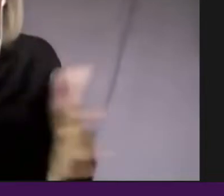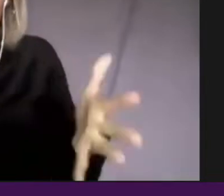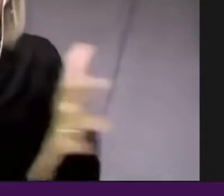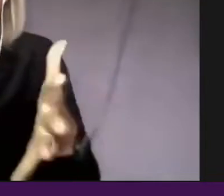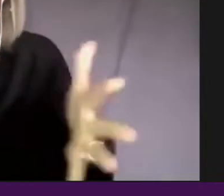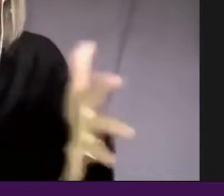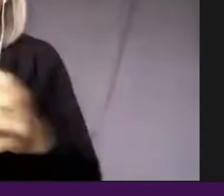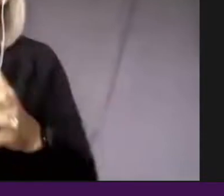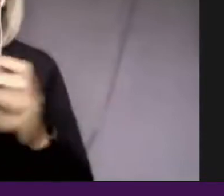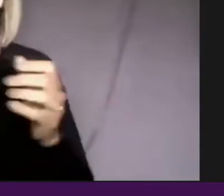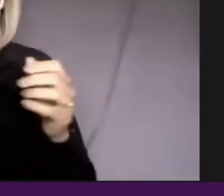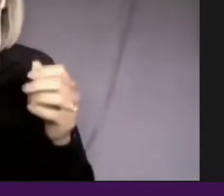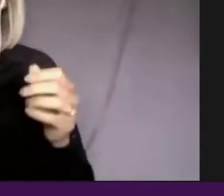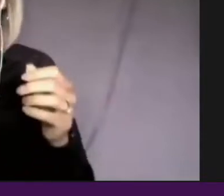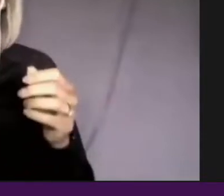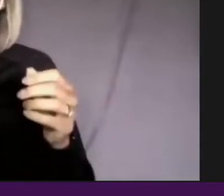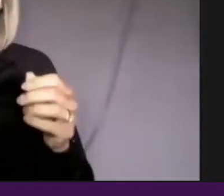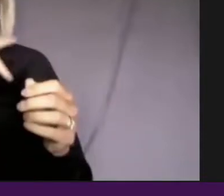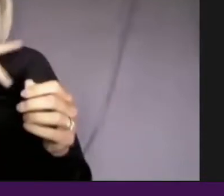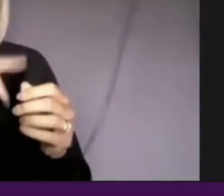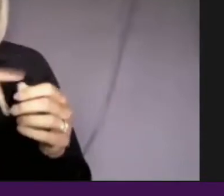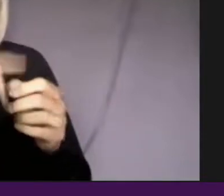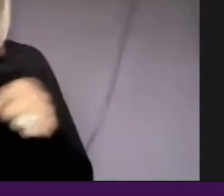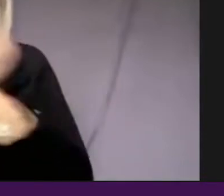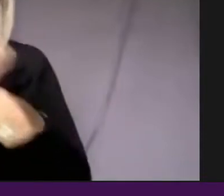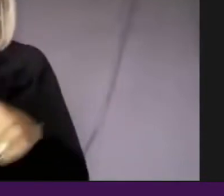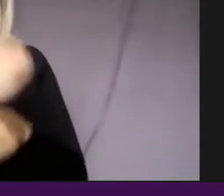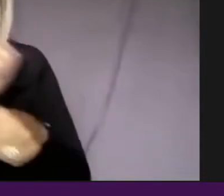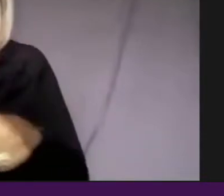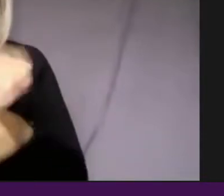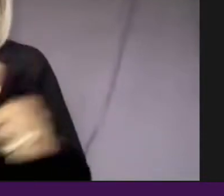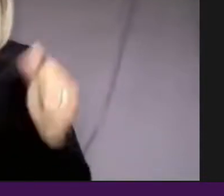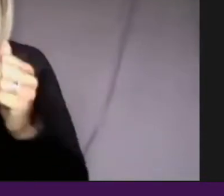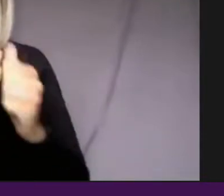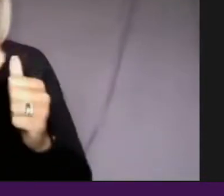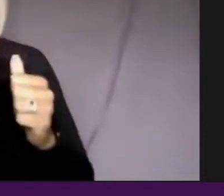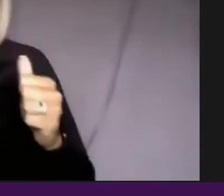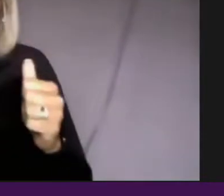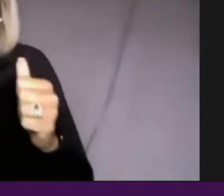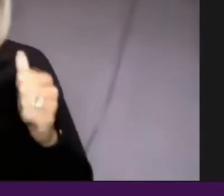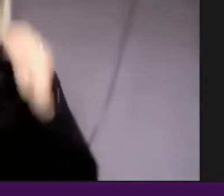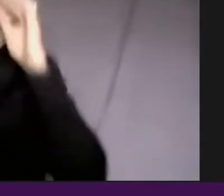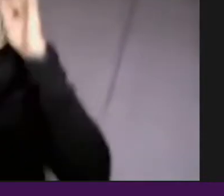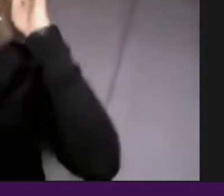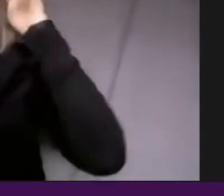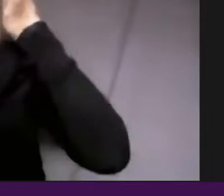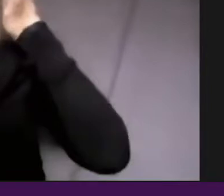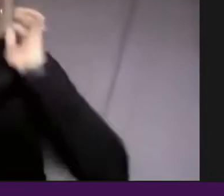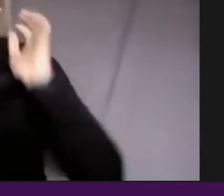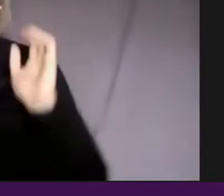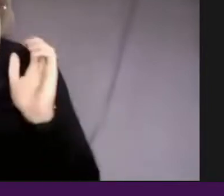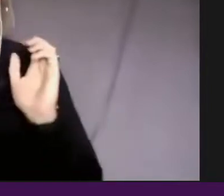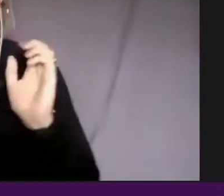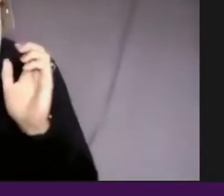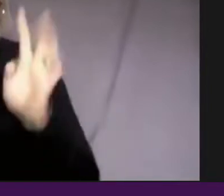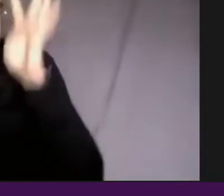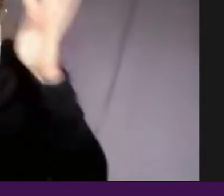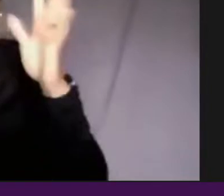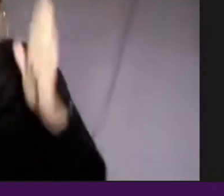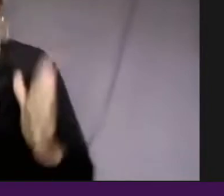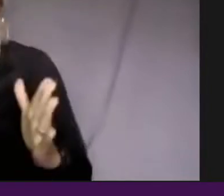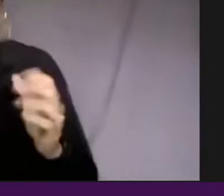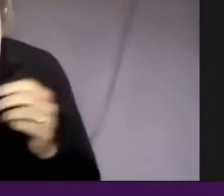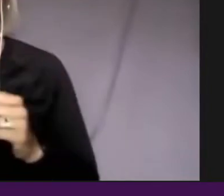me personally, you know, working with other BIPOC creatives and these, um, BIPOC led